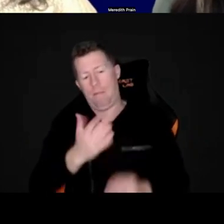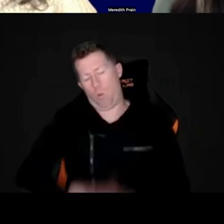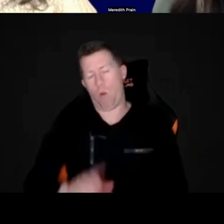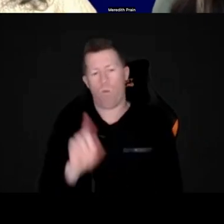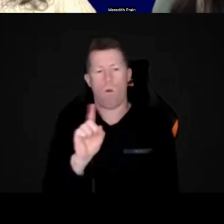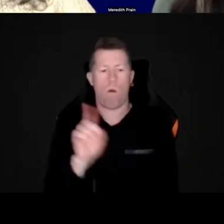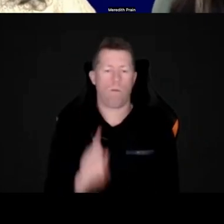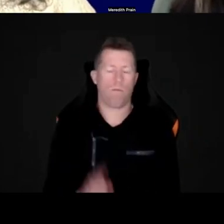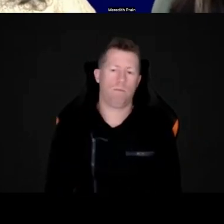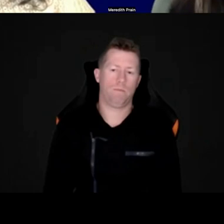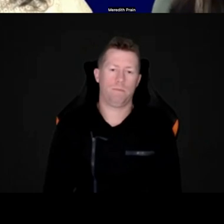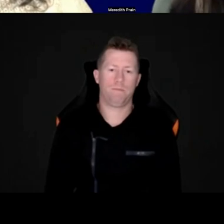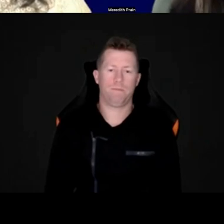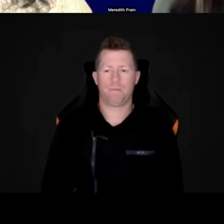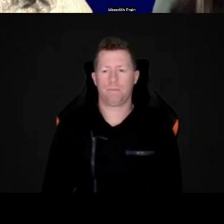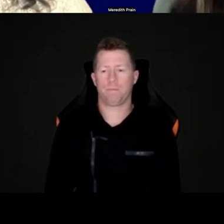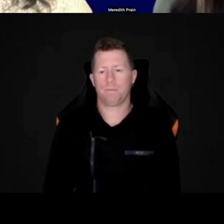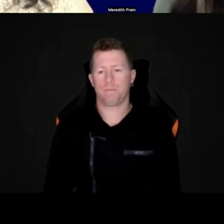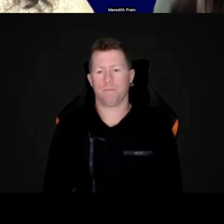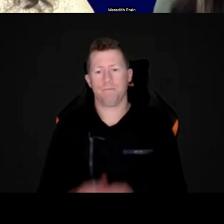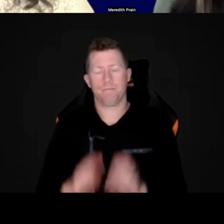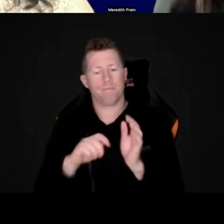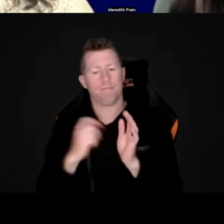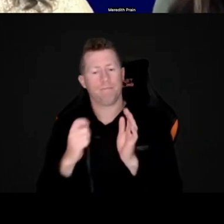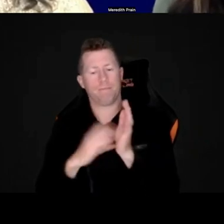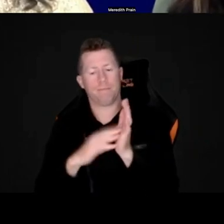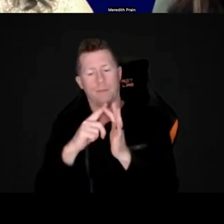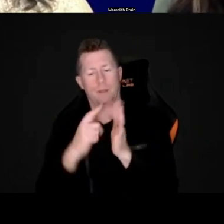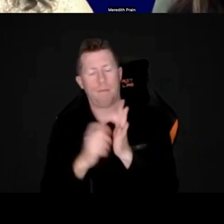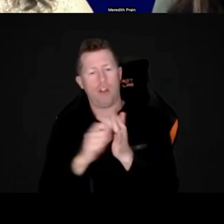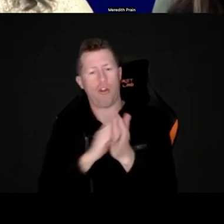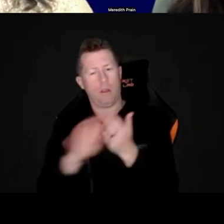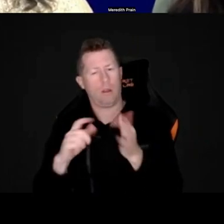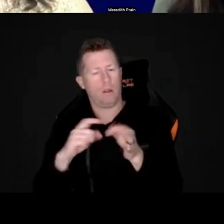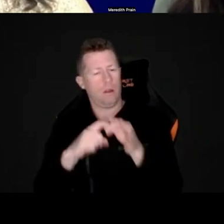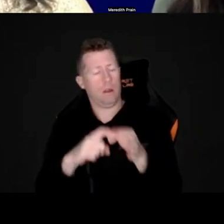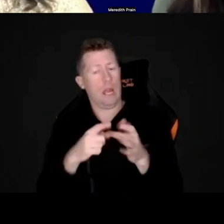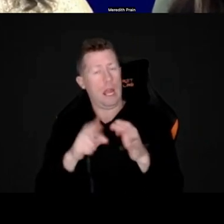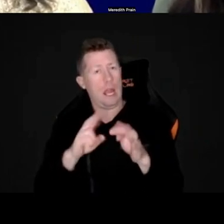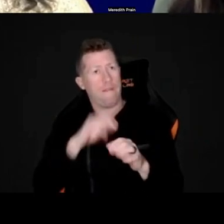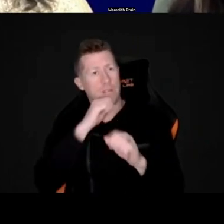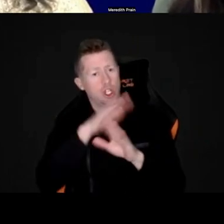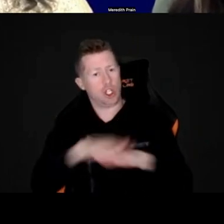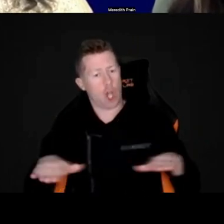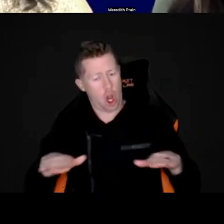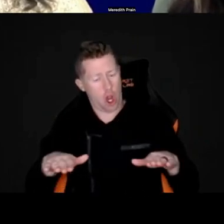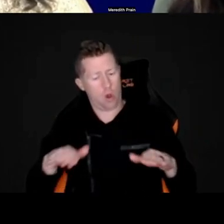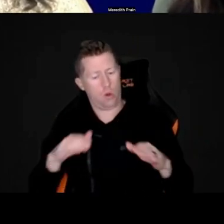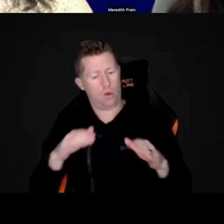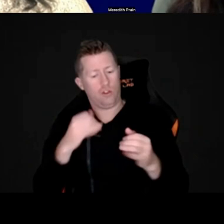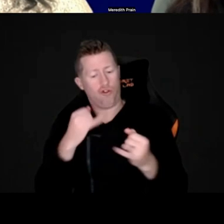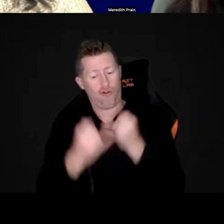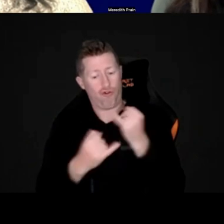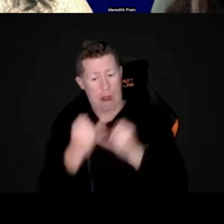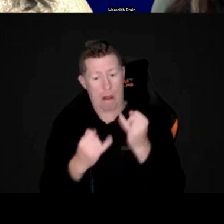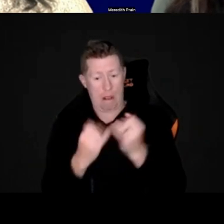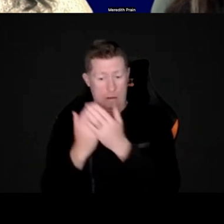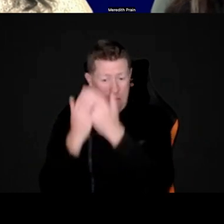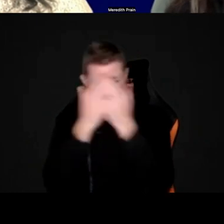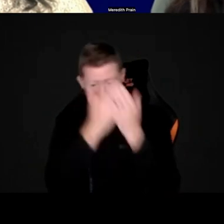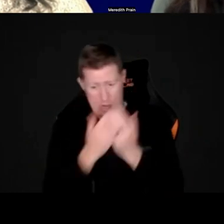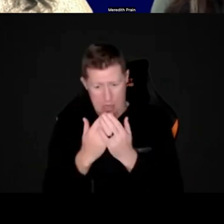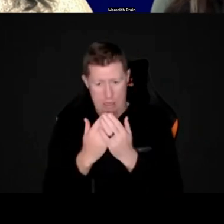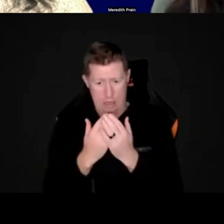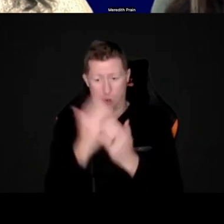Great question from Kelly. If a child is struggling academically, but